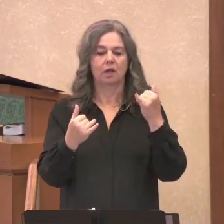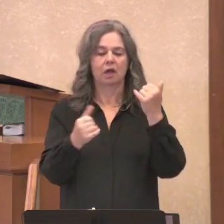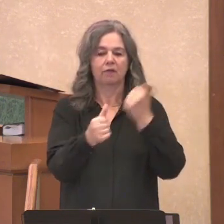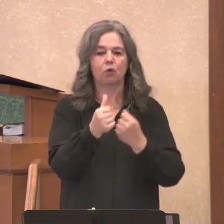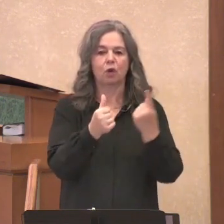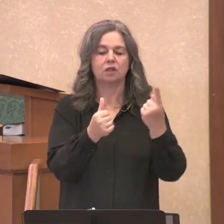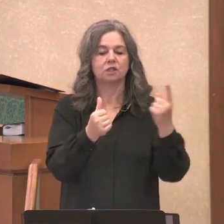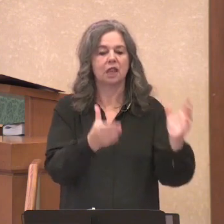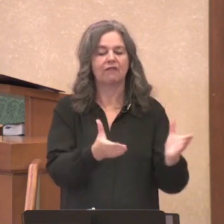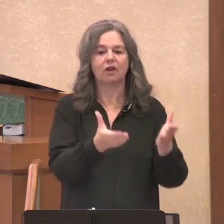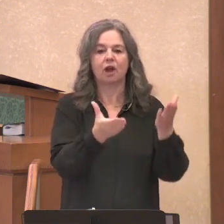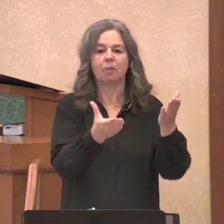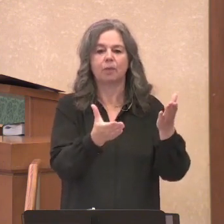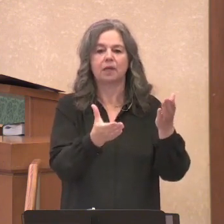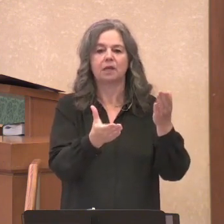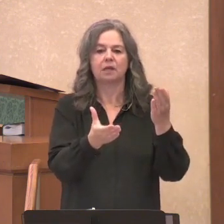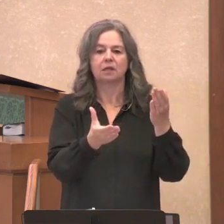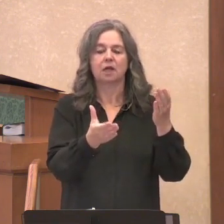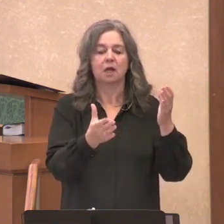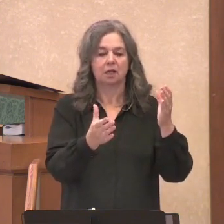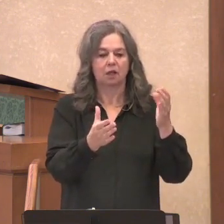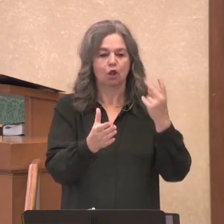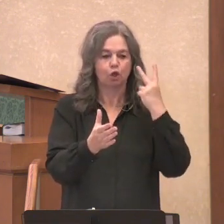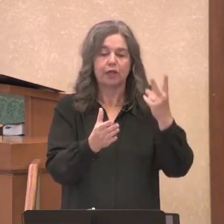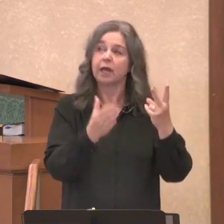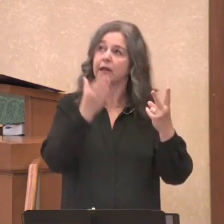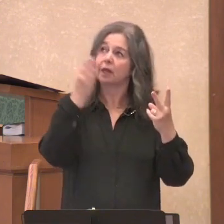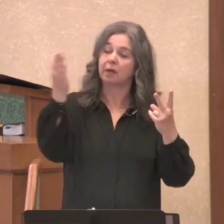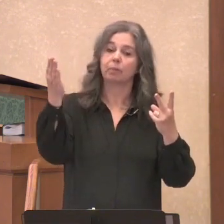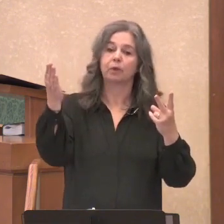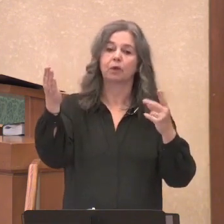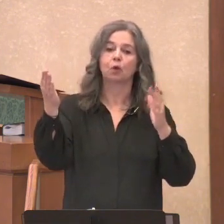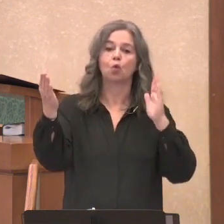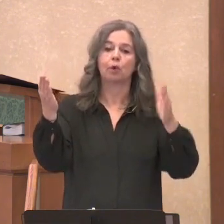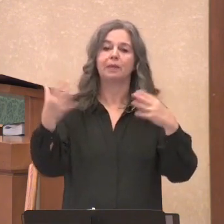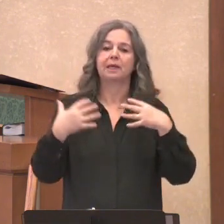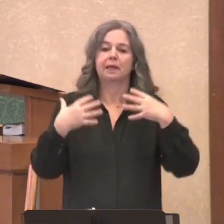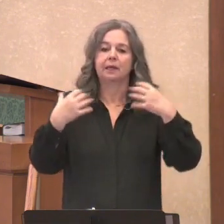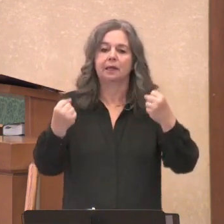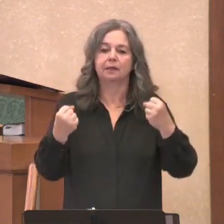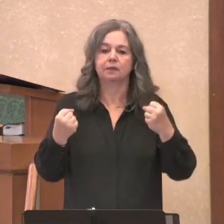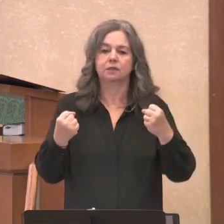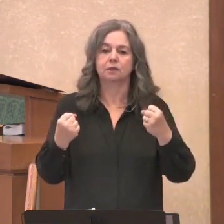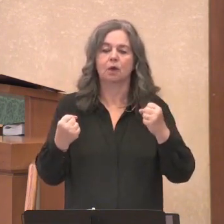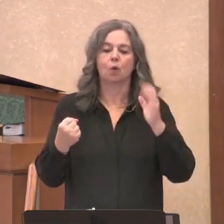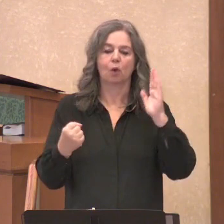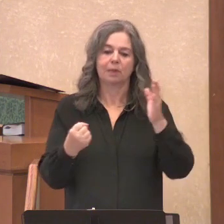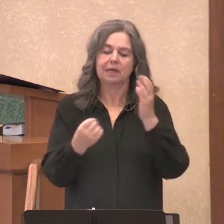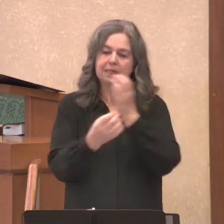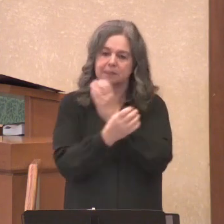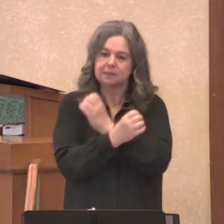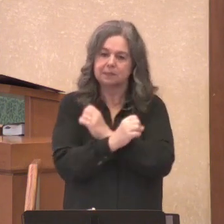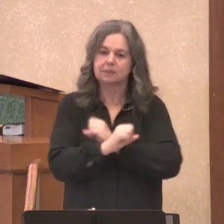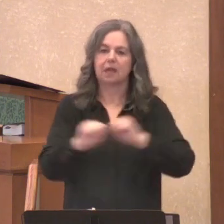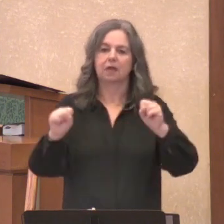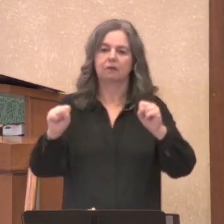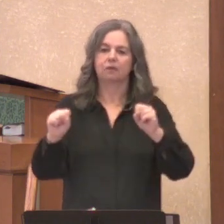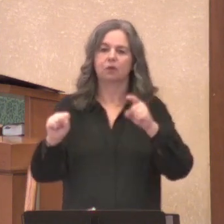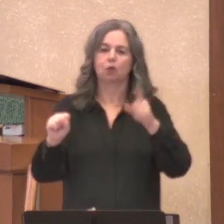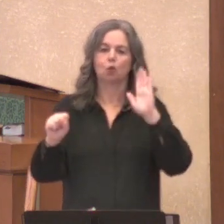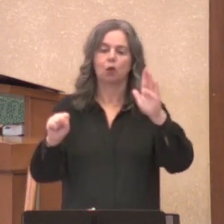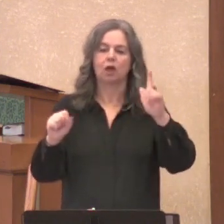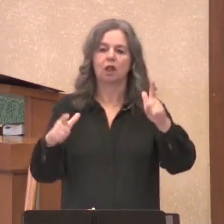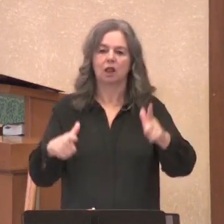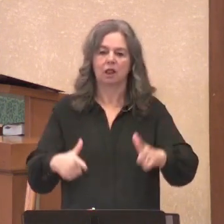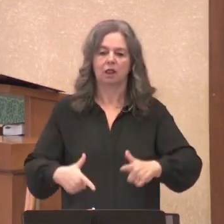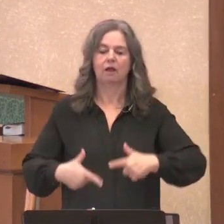And looking upon that one lifted up, you will be healed. You will be saved. You will live.